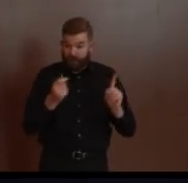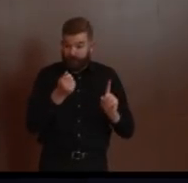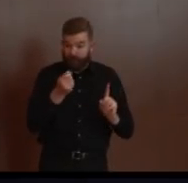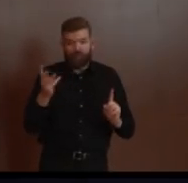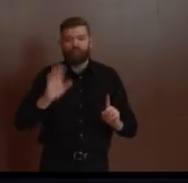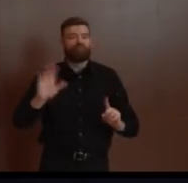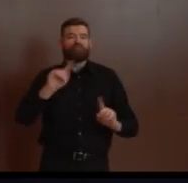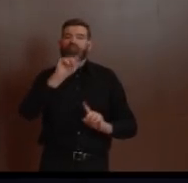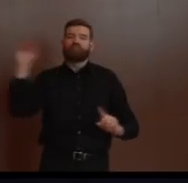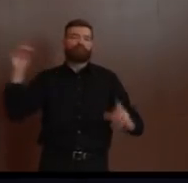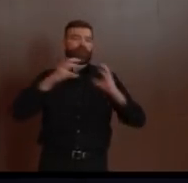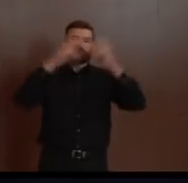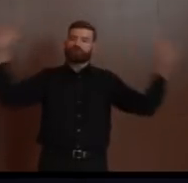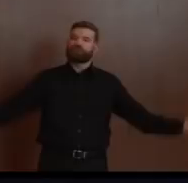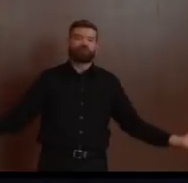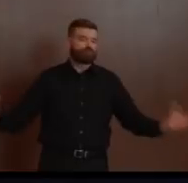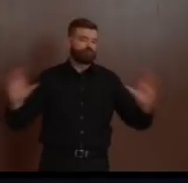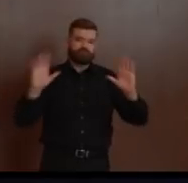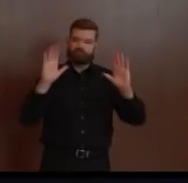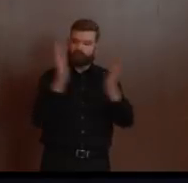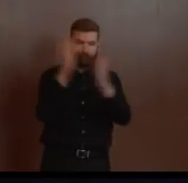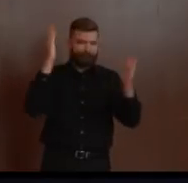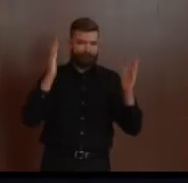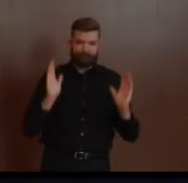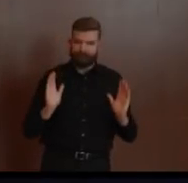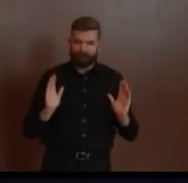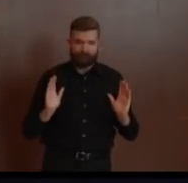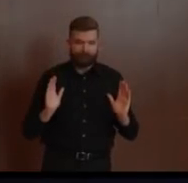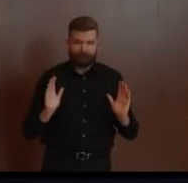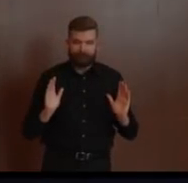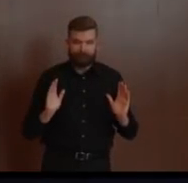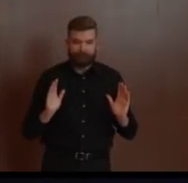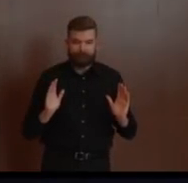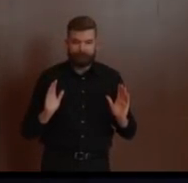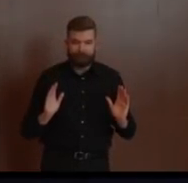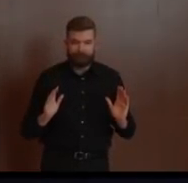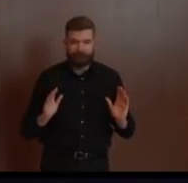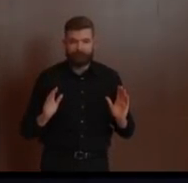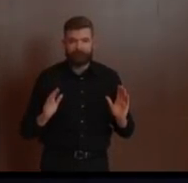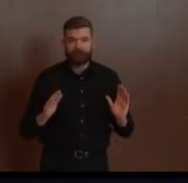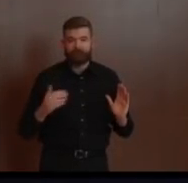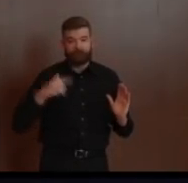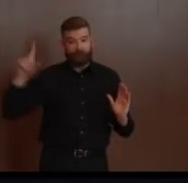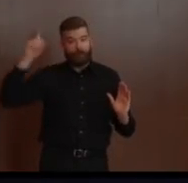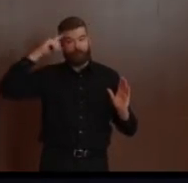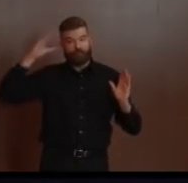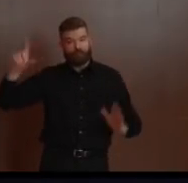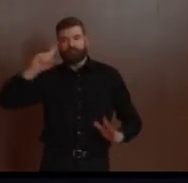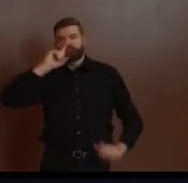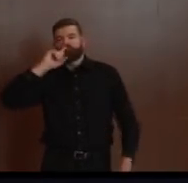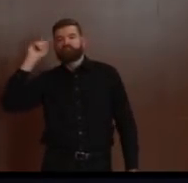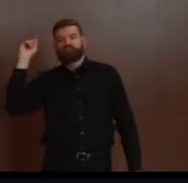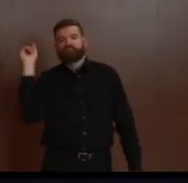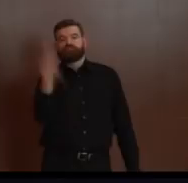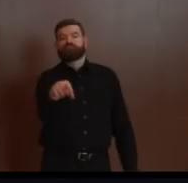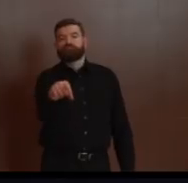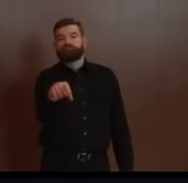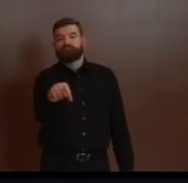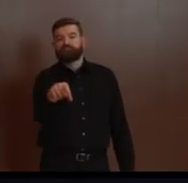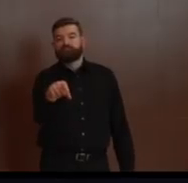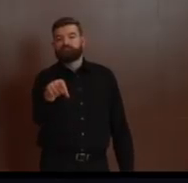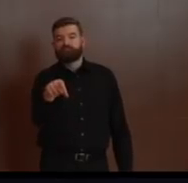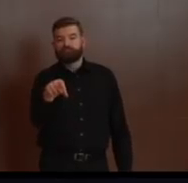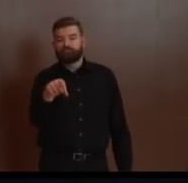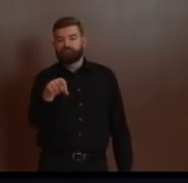signed late last night. It's a consent order that allows us to initiate a process where offenders who are serving